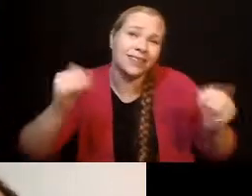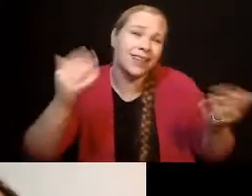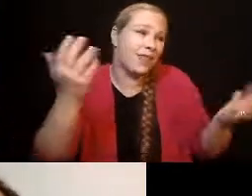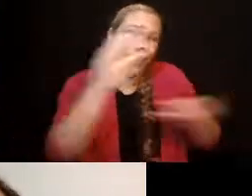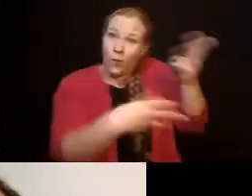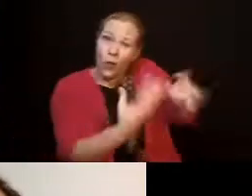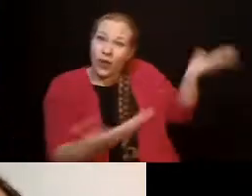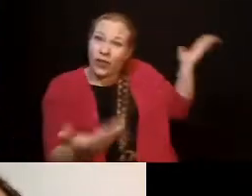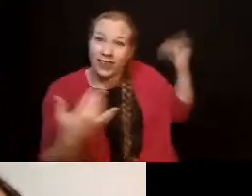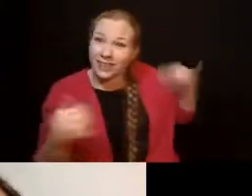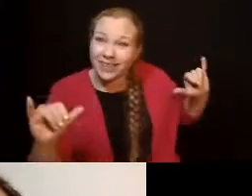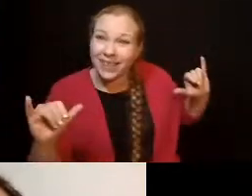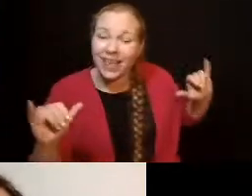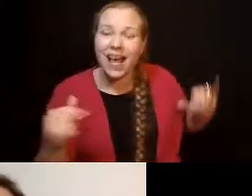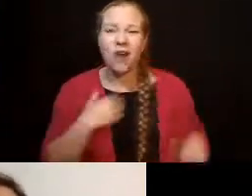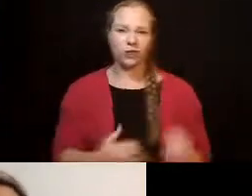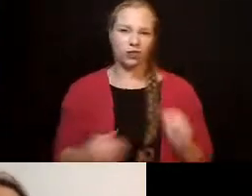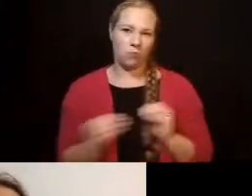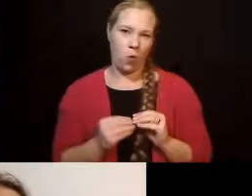So, personal coach.